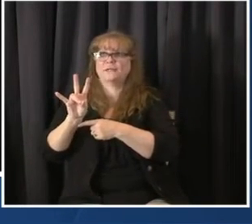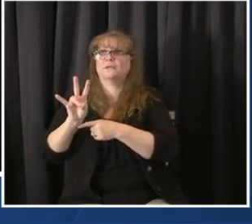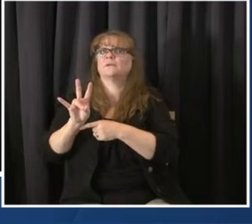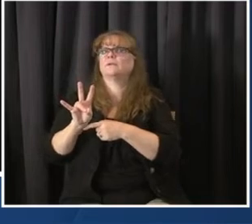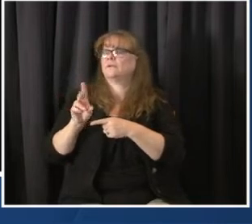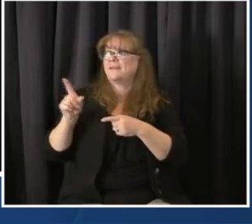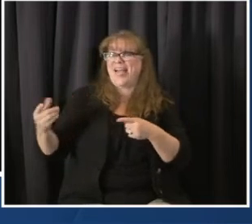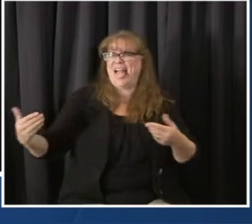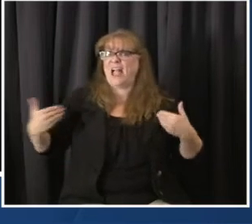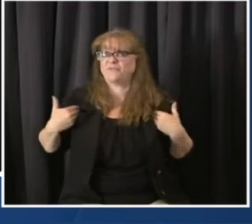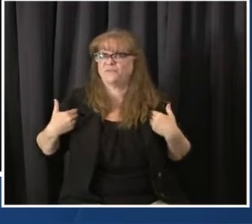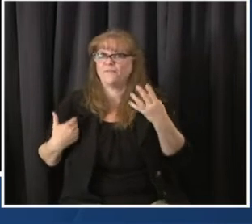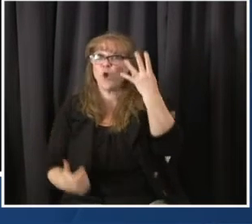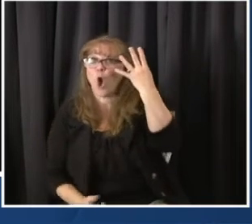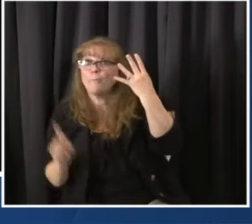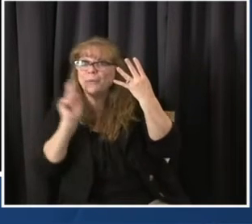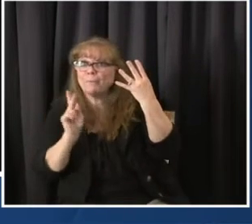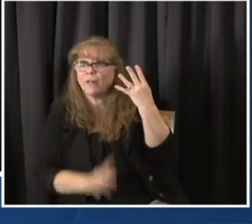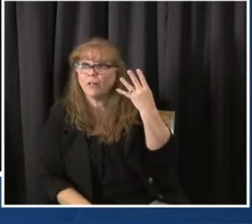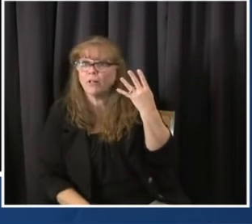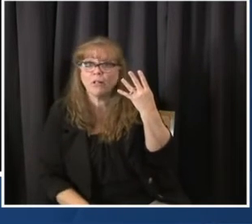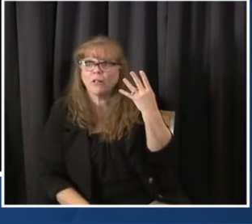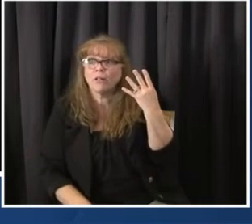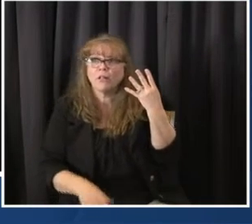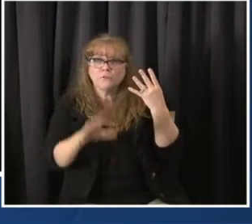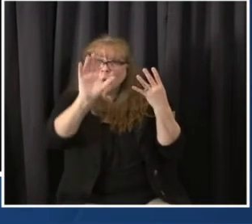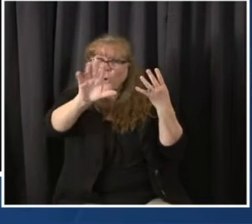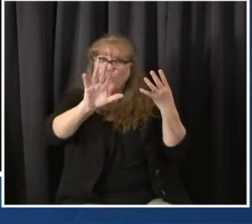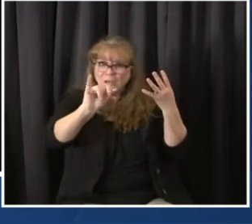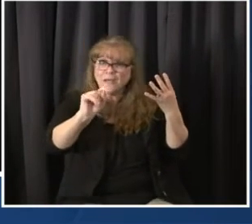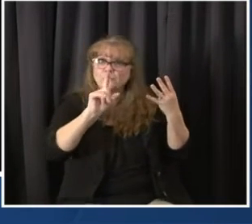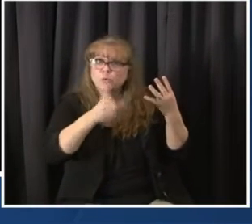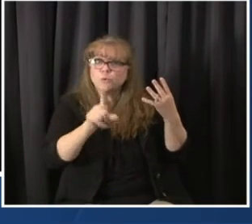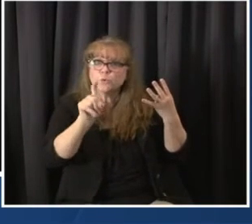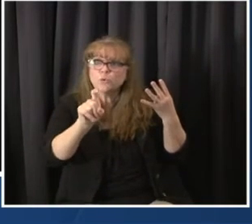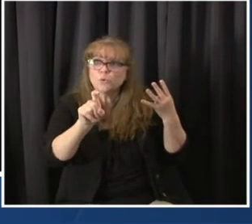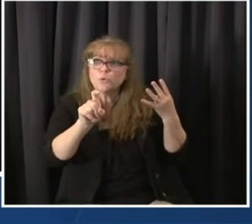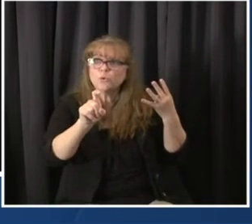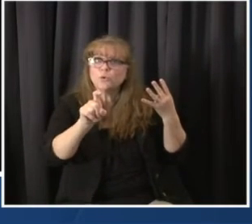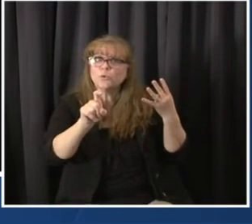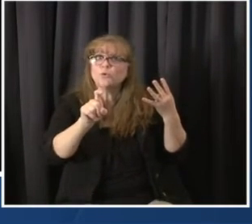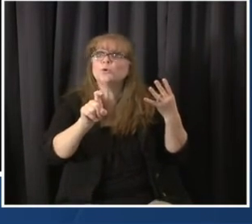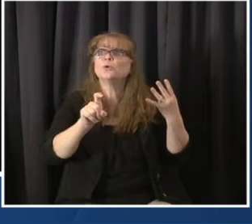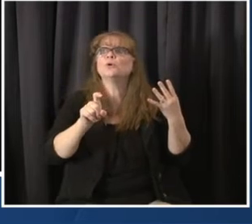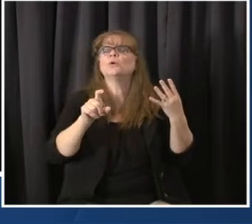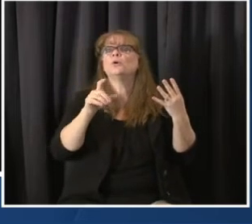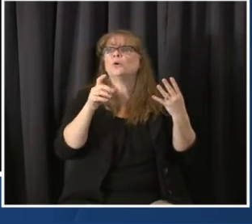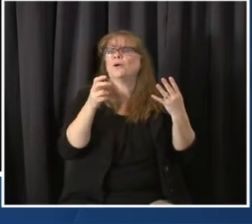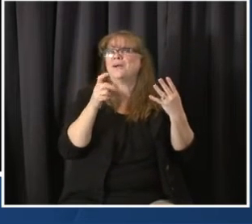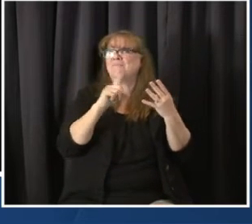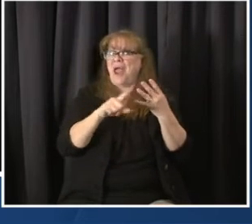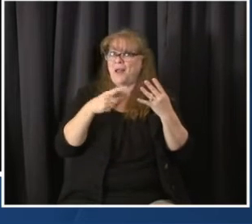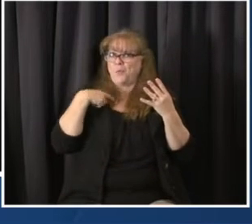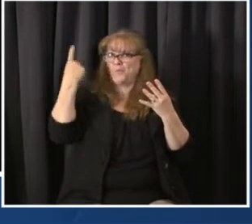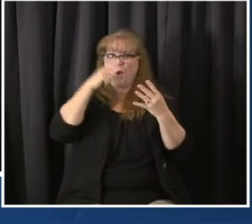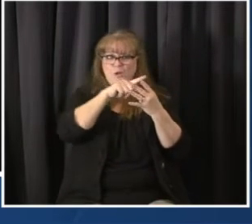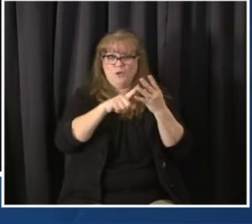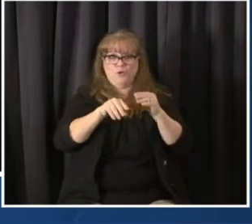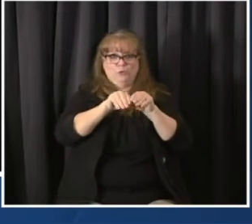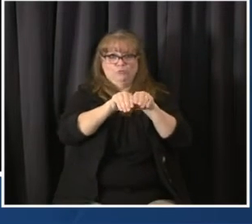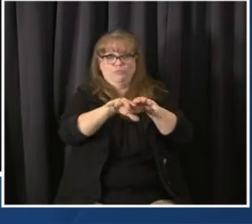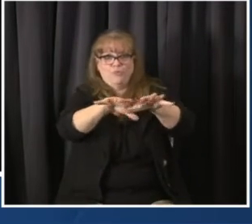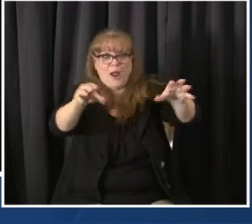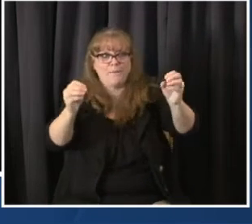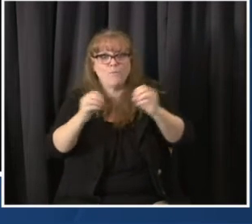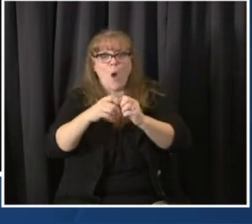good look at how widespread it is here, particularly because I think last time I asked the state is only testing